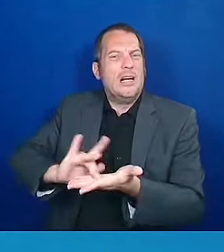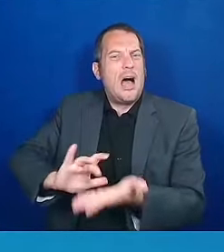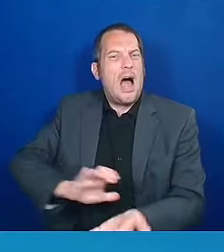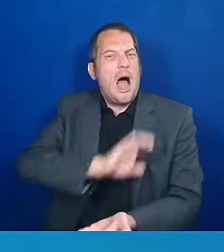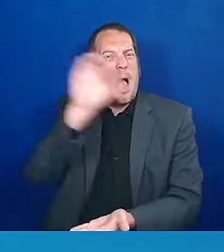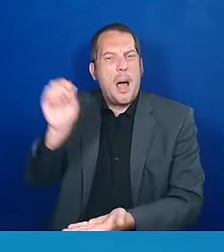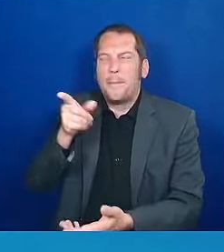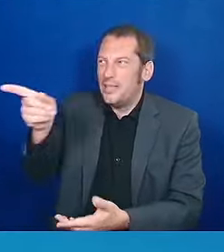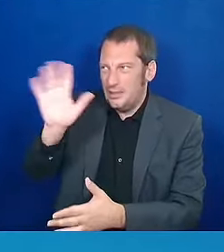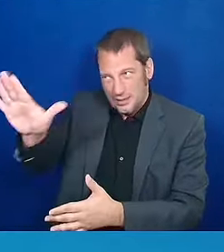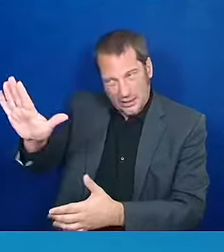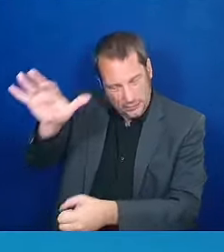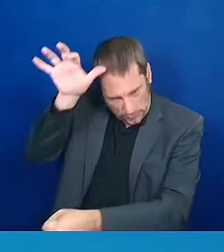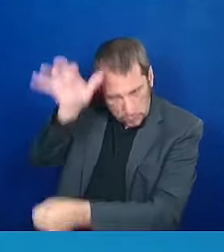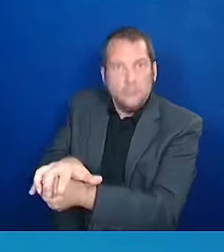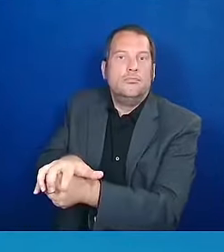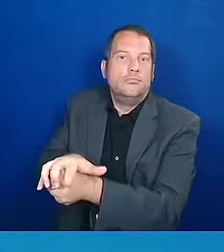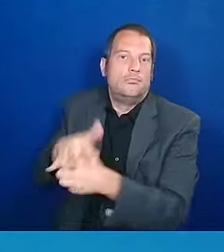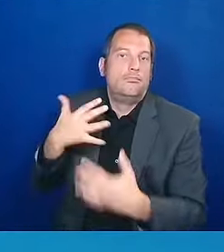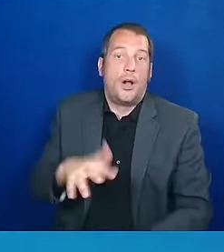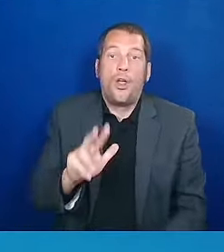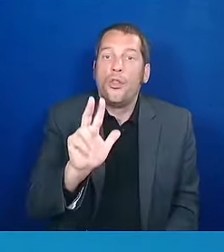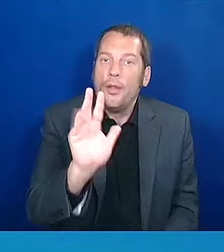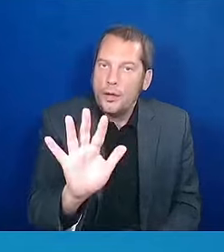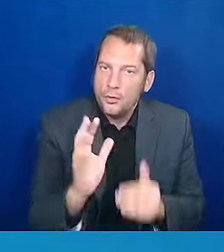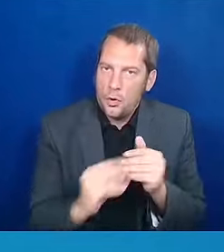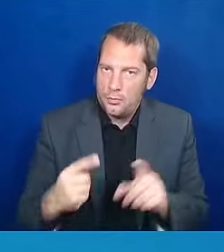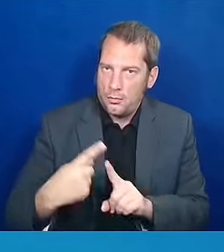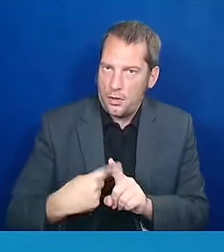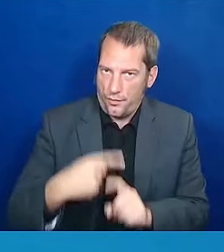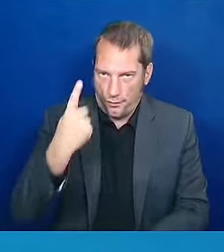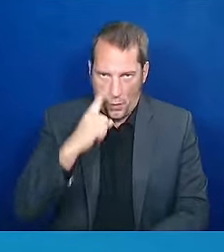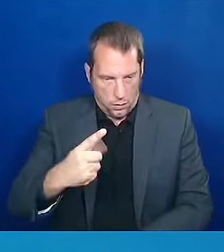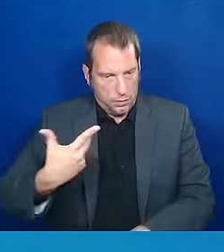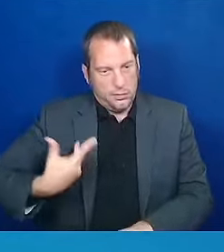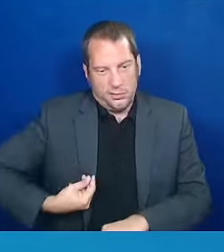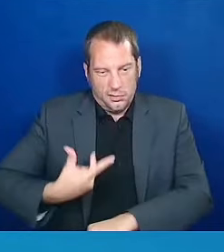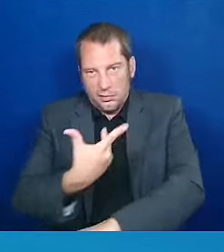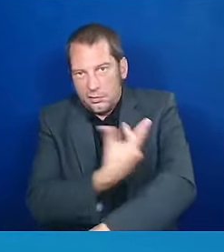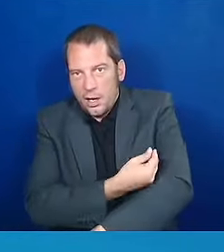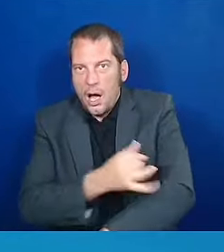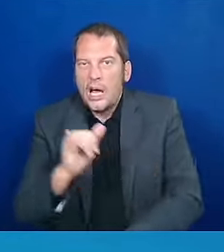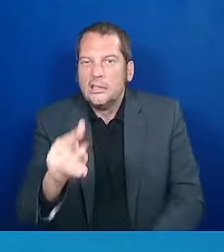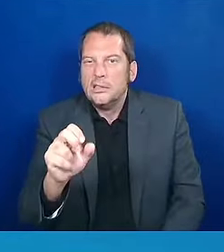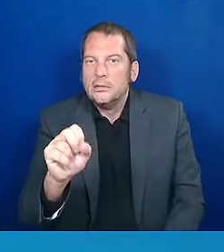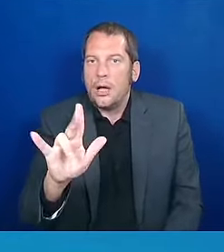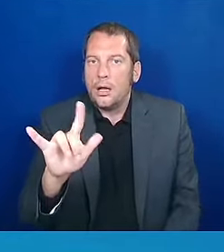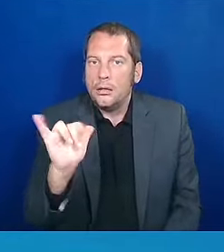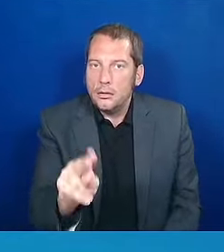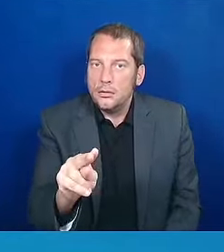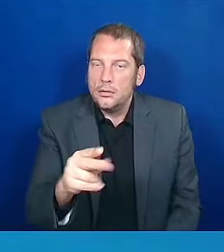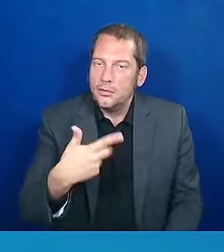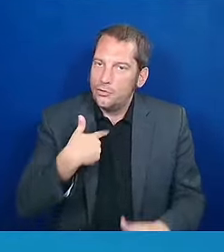We knew to realize the promise of America, we must address the issue of student loan debt.